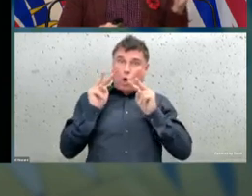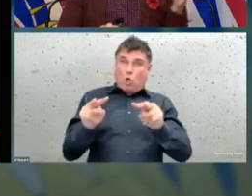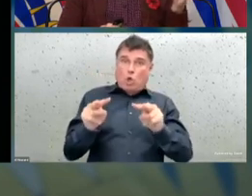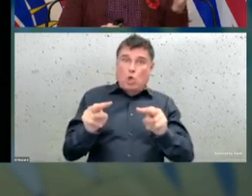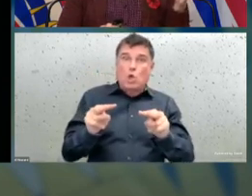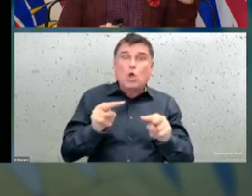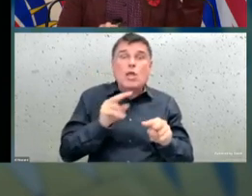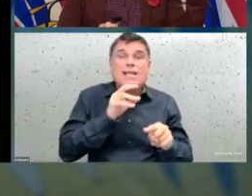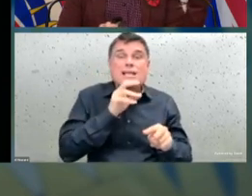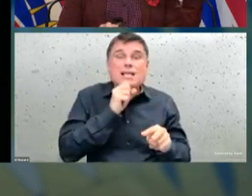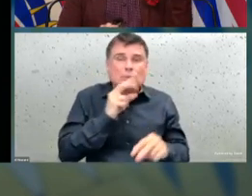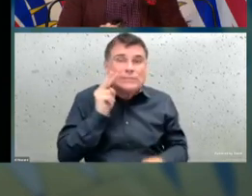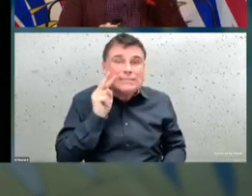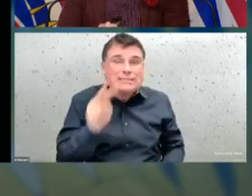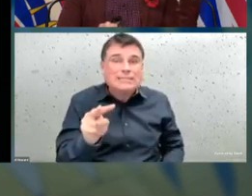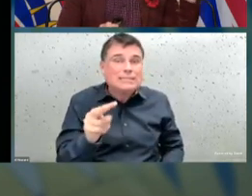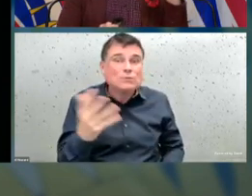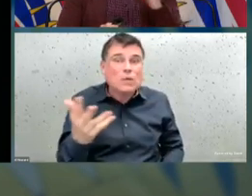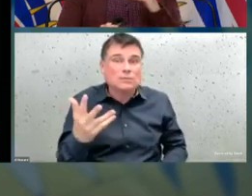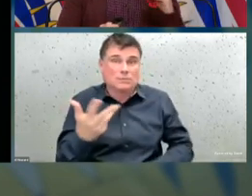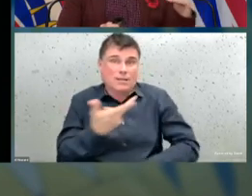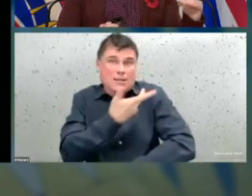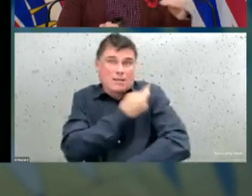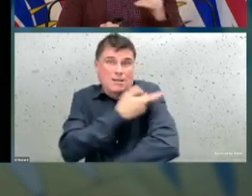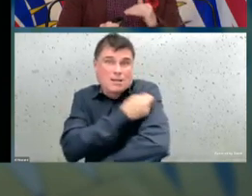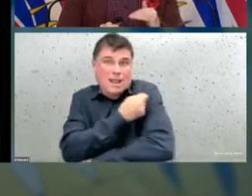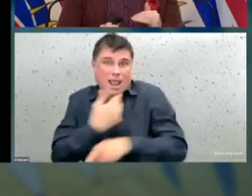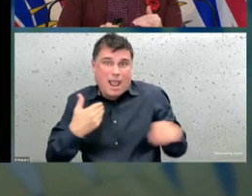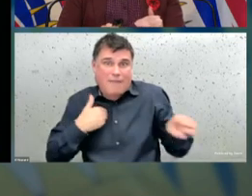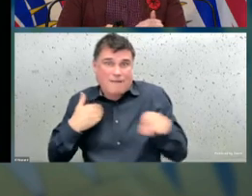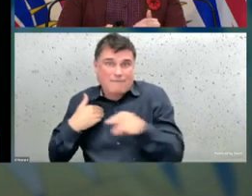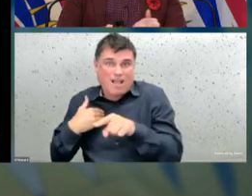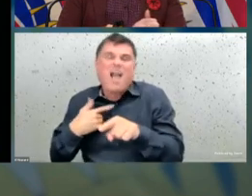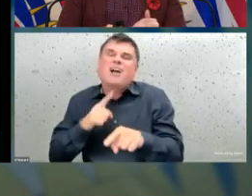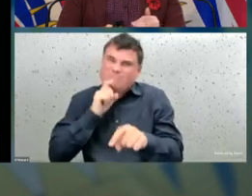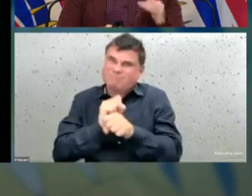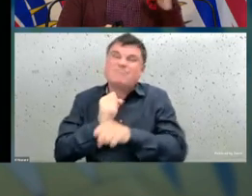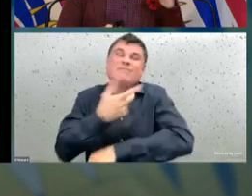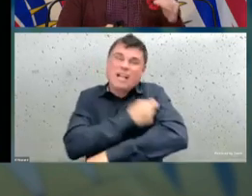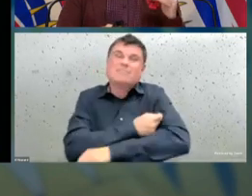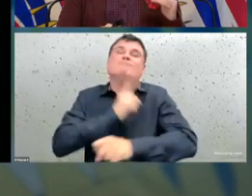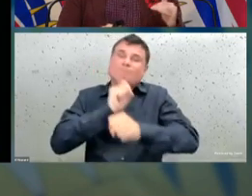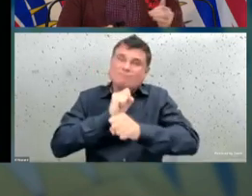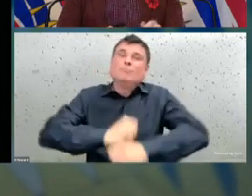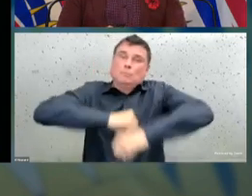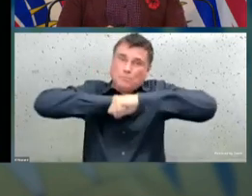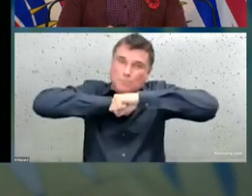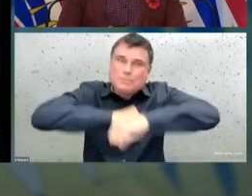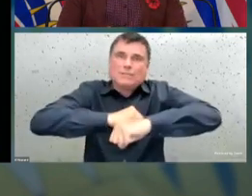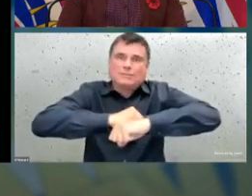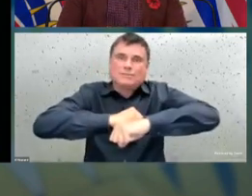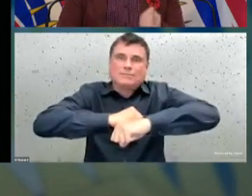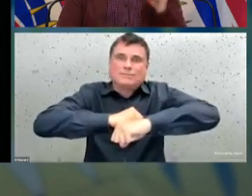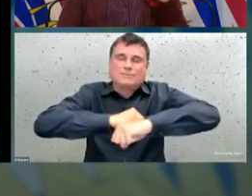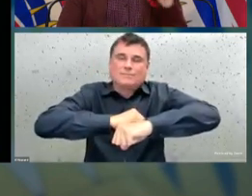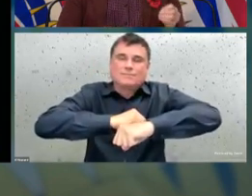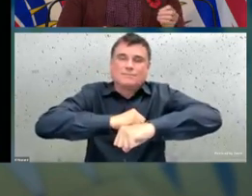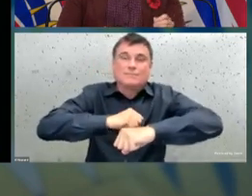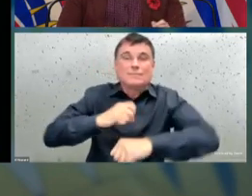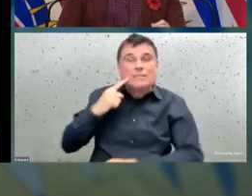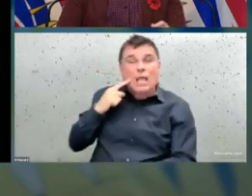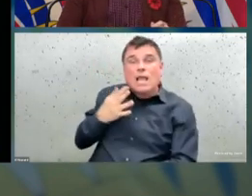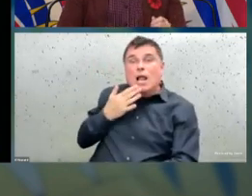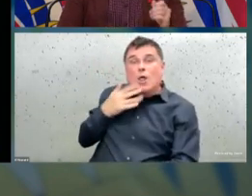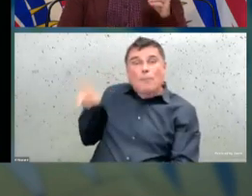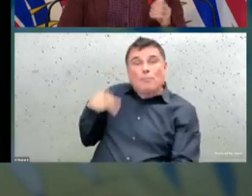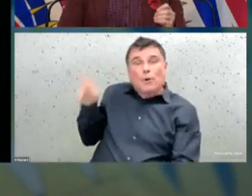the age span. That purple line that's relatively flat on the bottom is consistent across the age groups that these